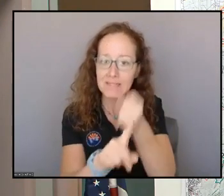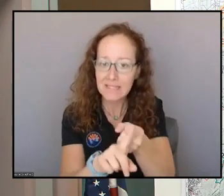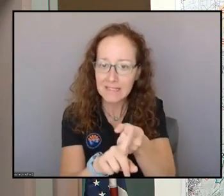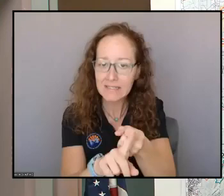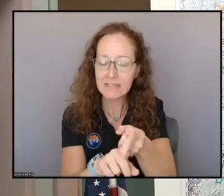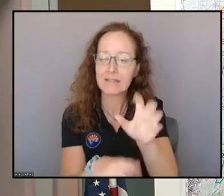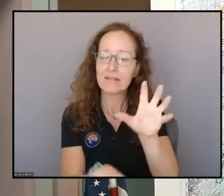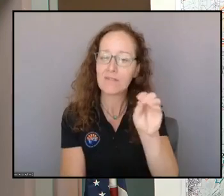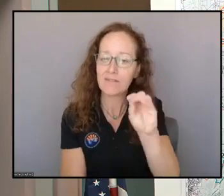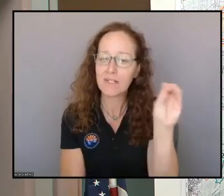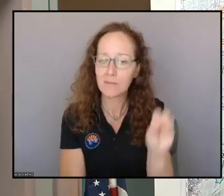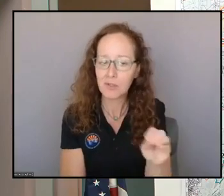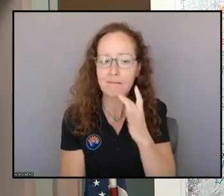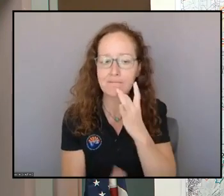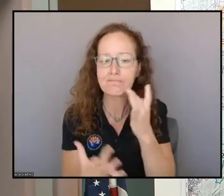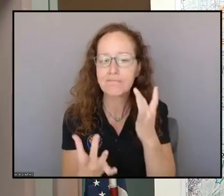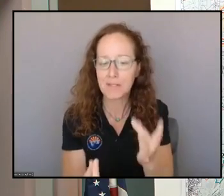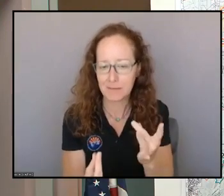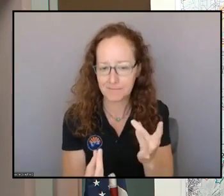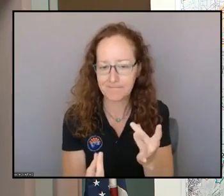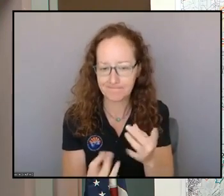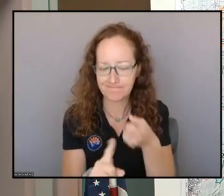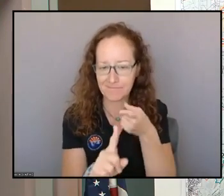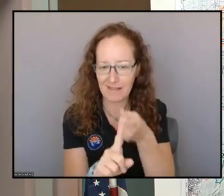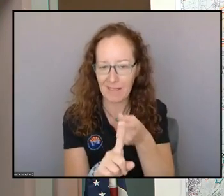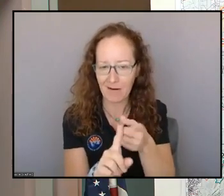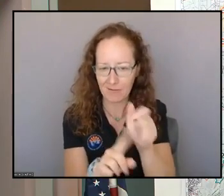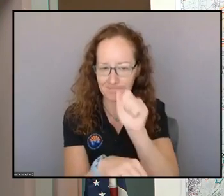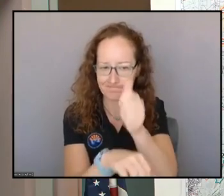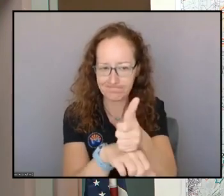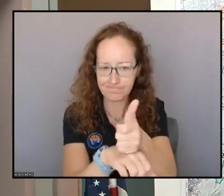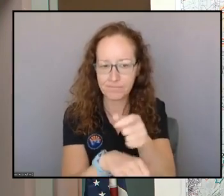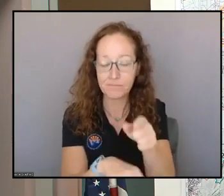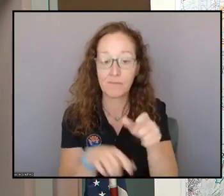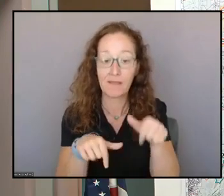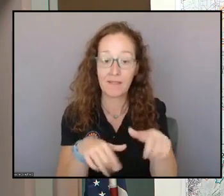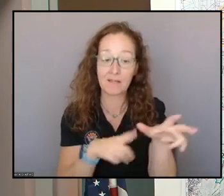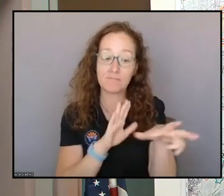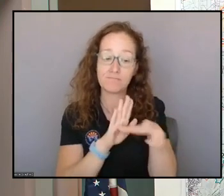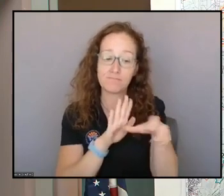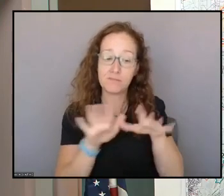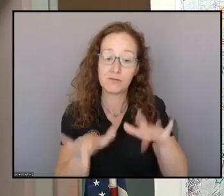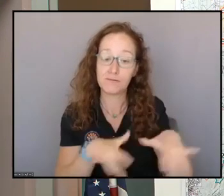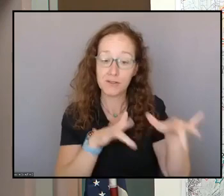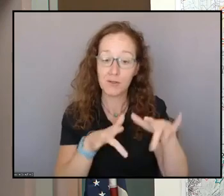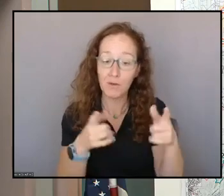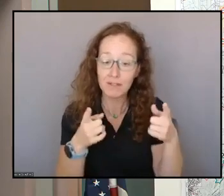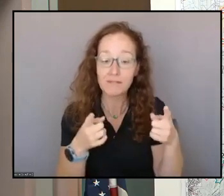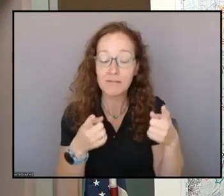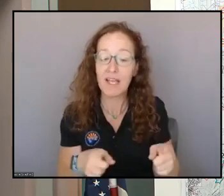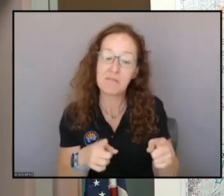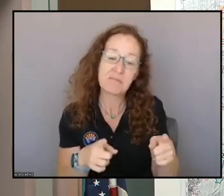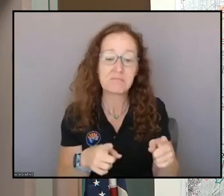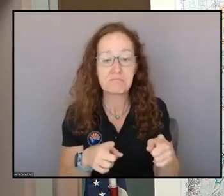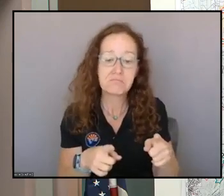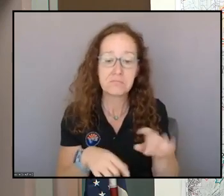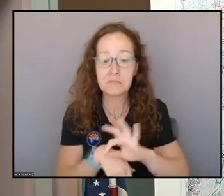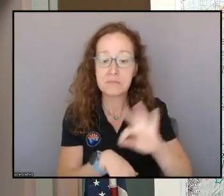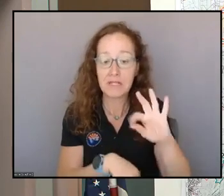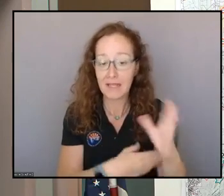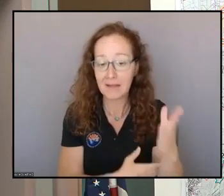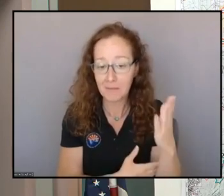Now, as of this recording, which is around 9 a.m., that guy had already